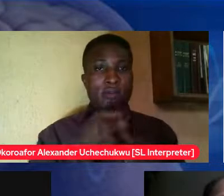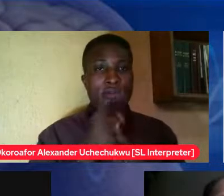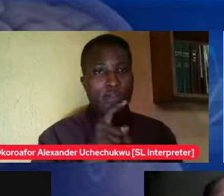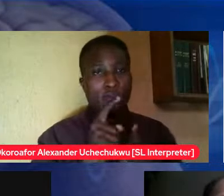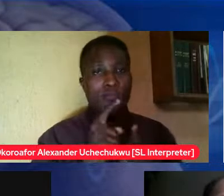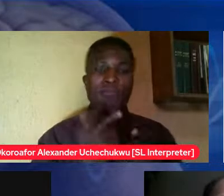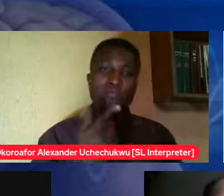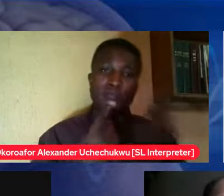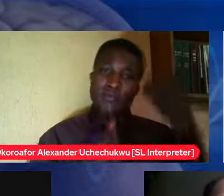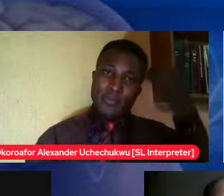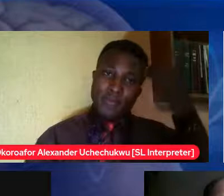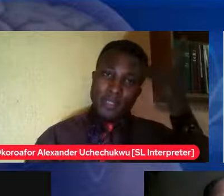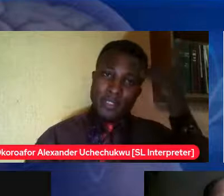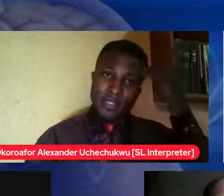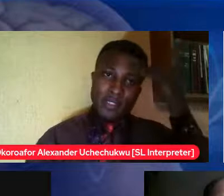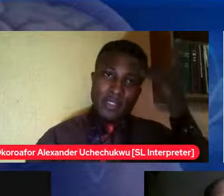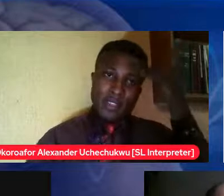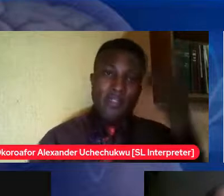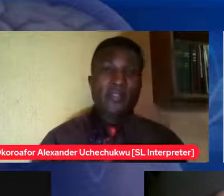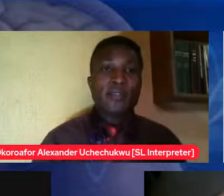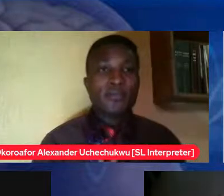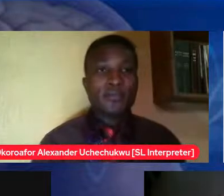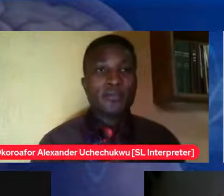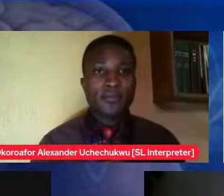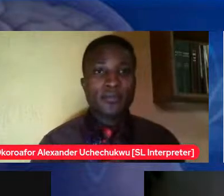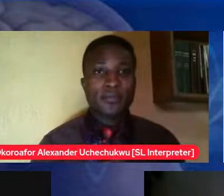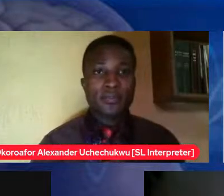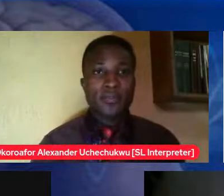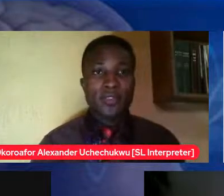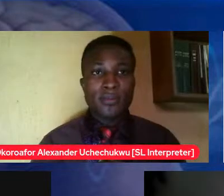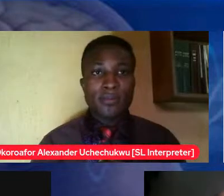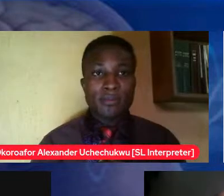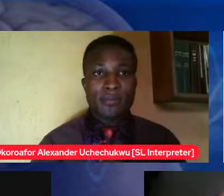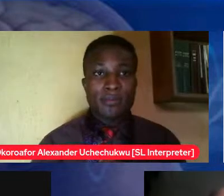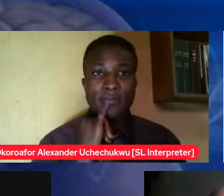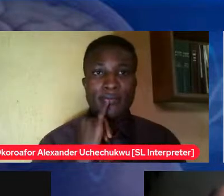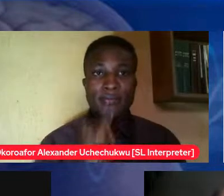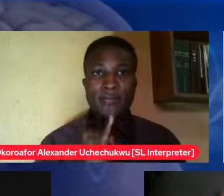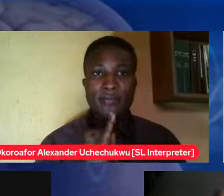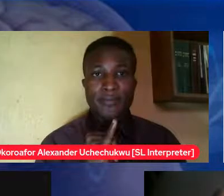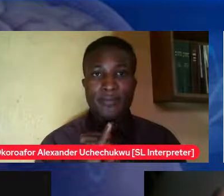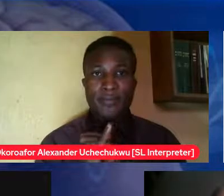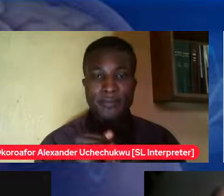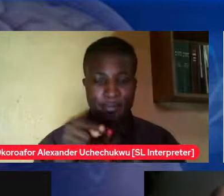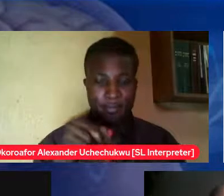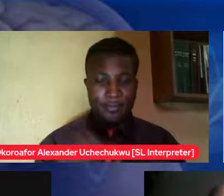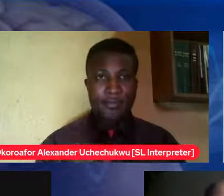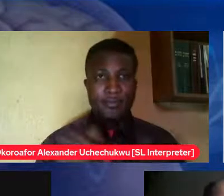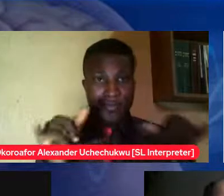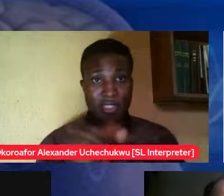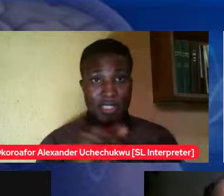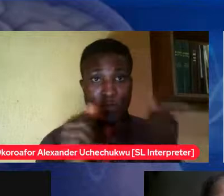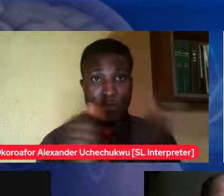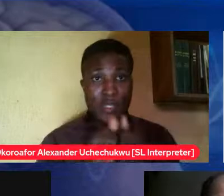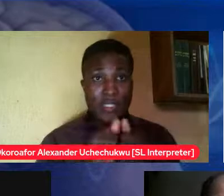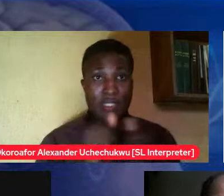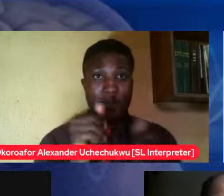to individuals with special needs or disability I think Anipalani what do you think